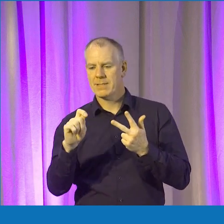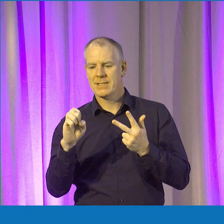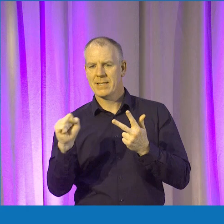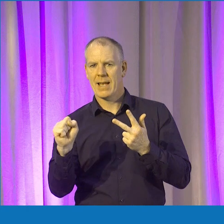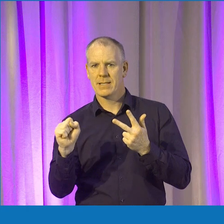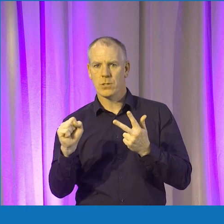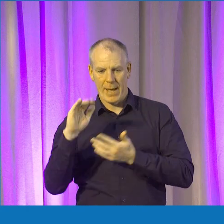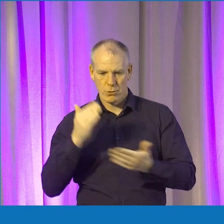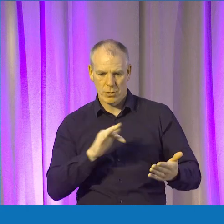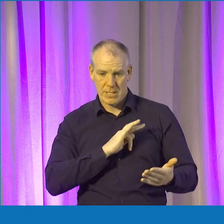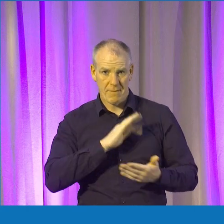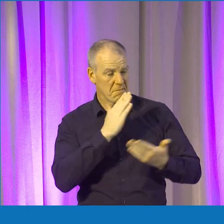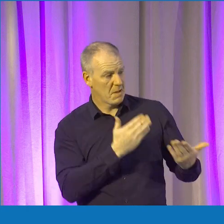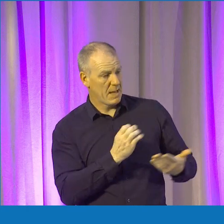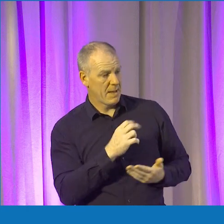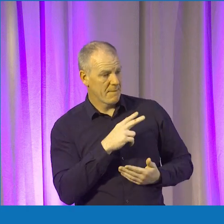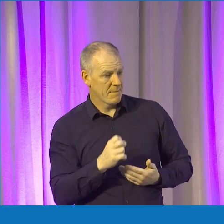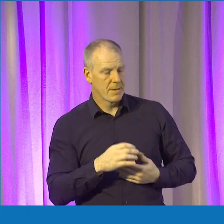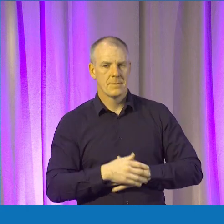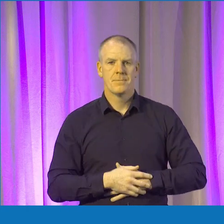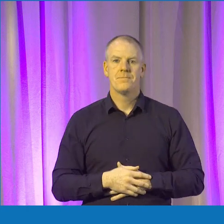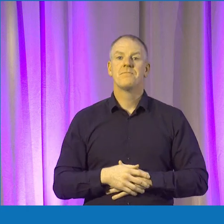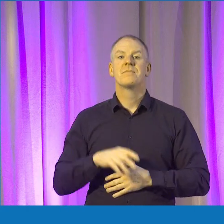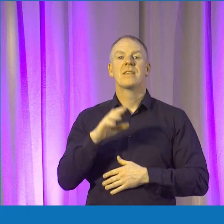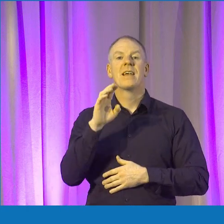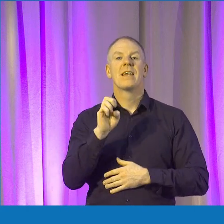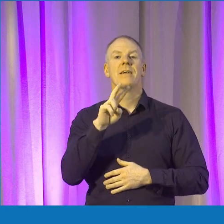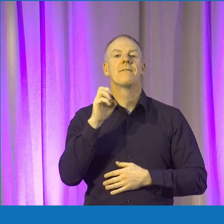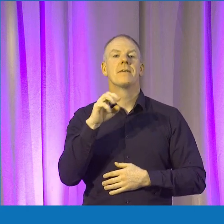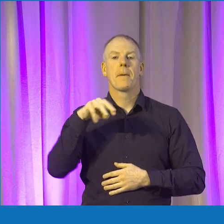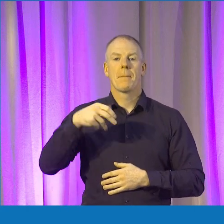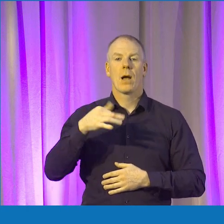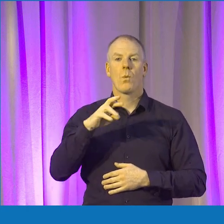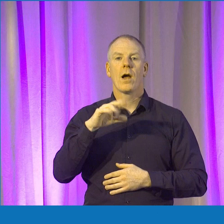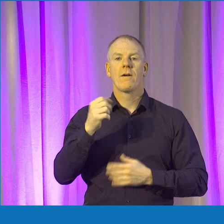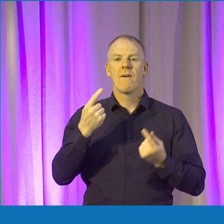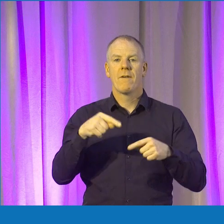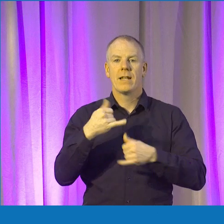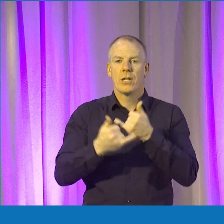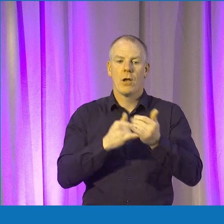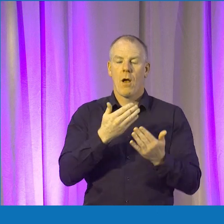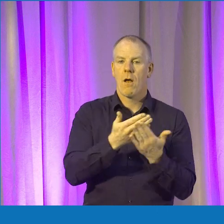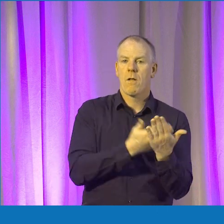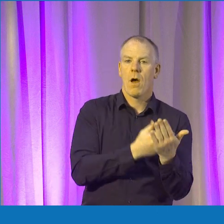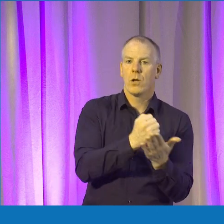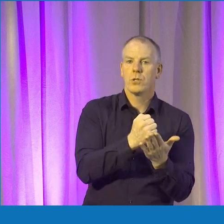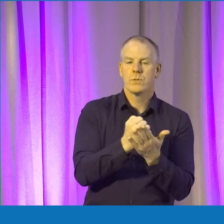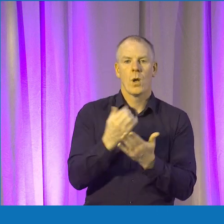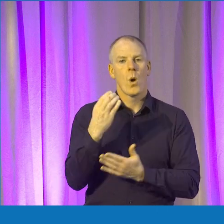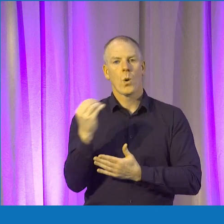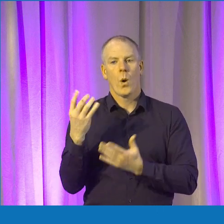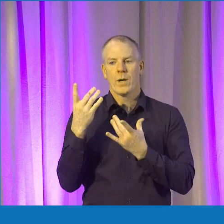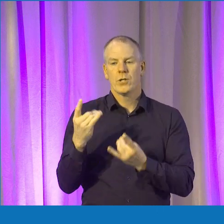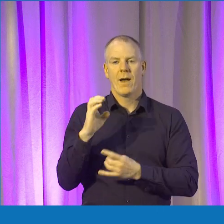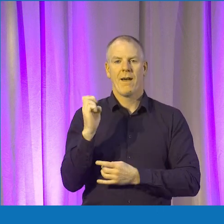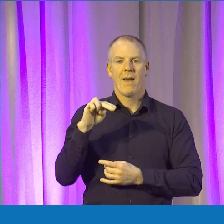and we'll introduce ourselves. Eve, do you want to start us off? Yep. Hi, my name is Eve McGuire. I am a final year law student, and I'm co-chair of Enactus.